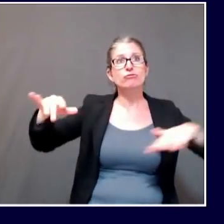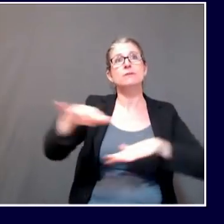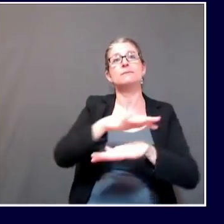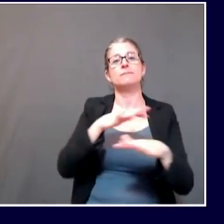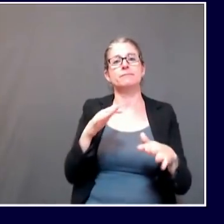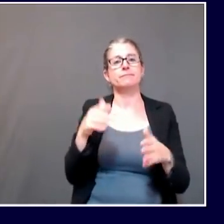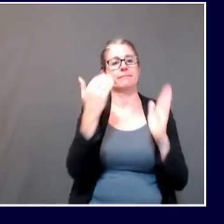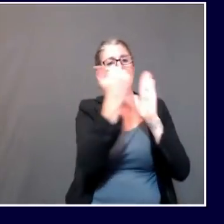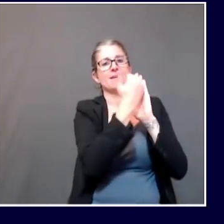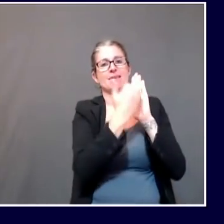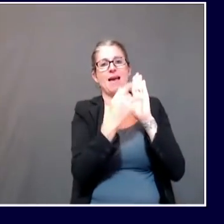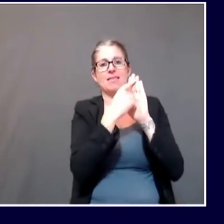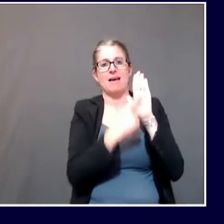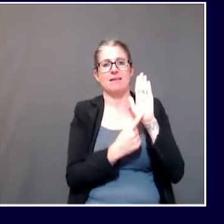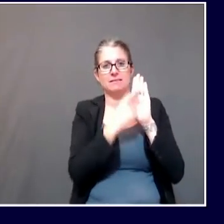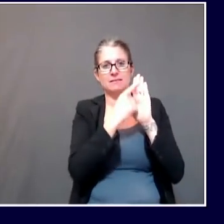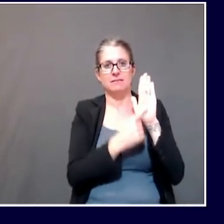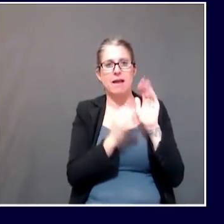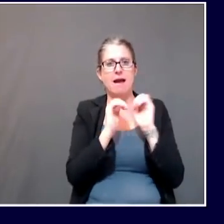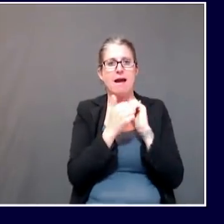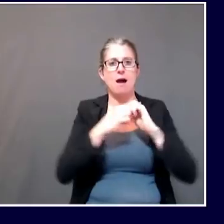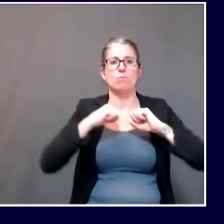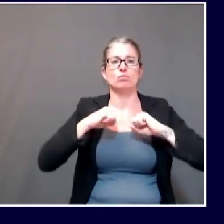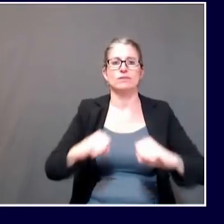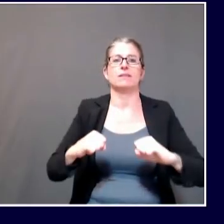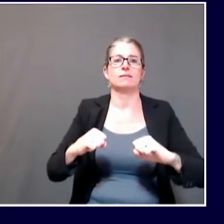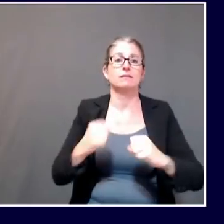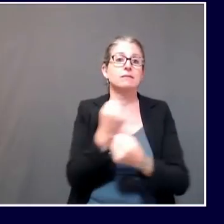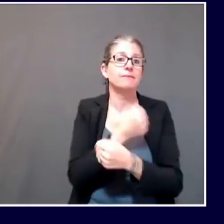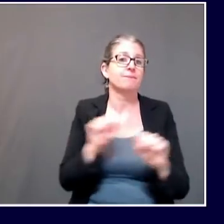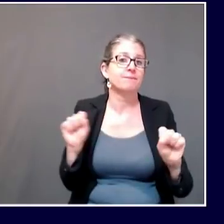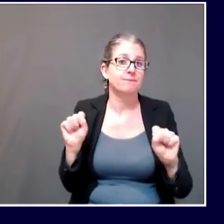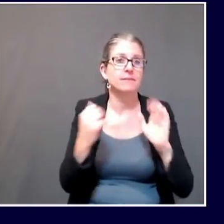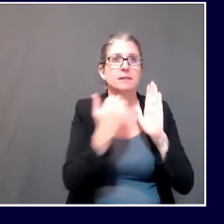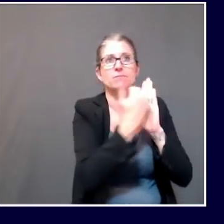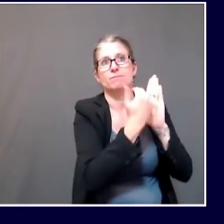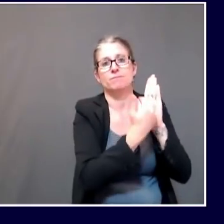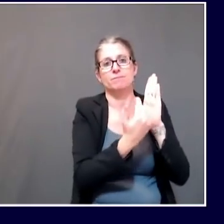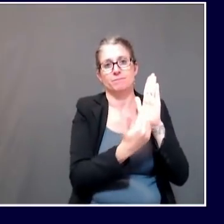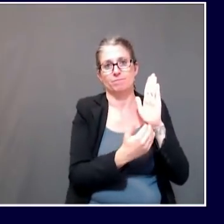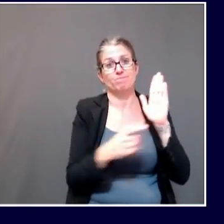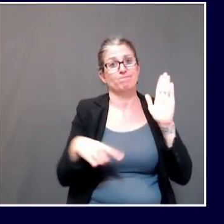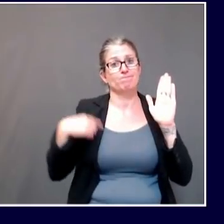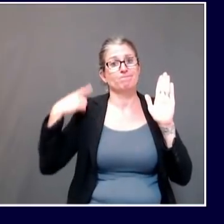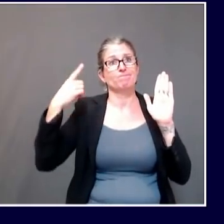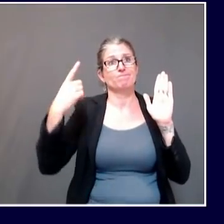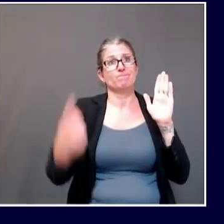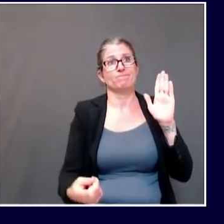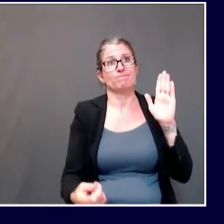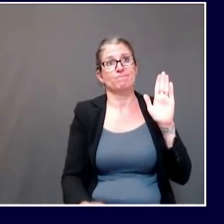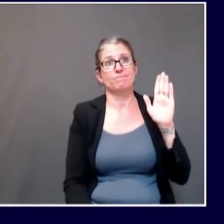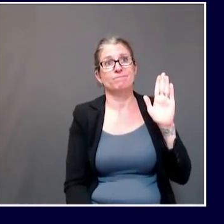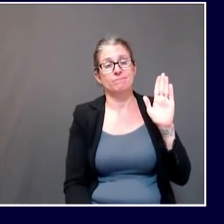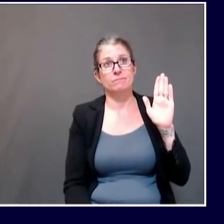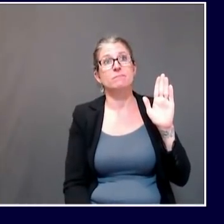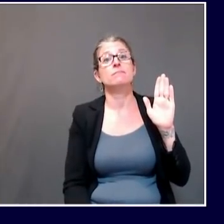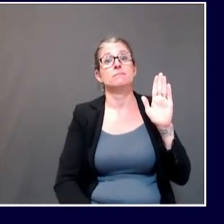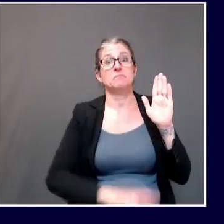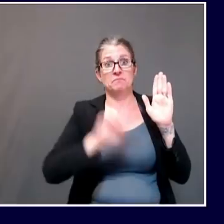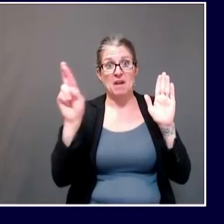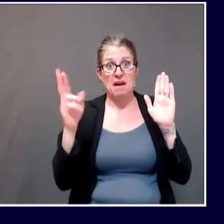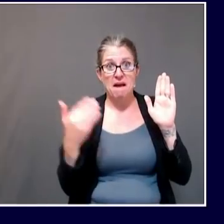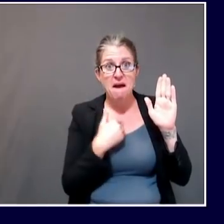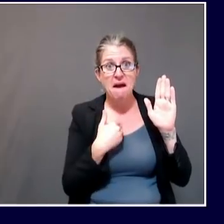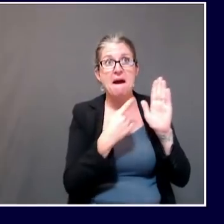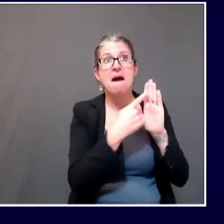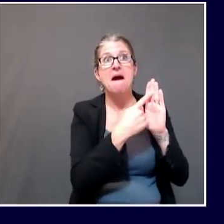guidance has been to fill in the gaps. And while we were working on the educational guidance, we knew from the Maine